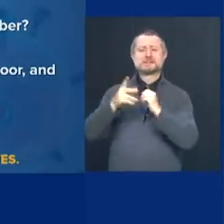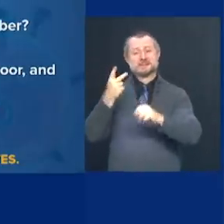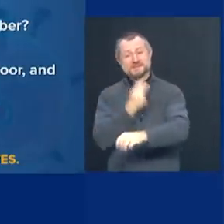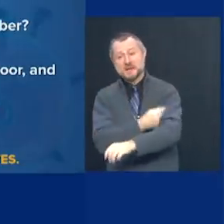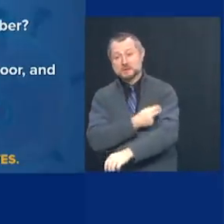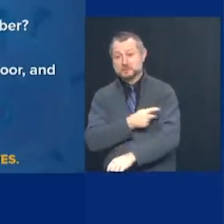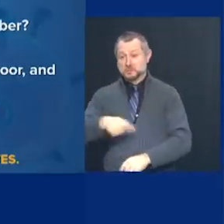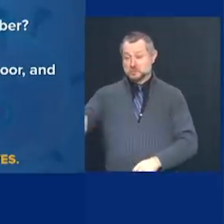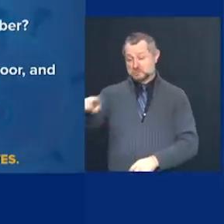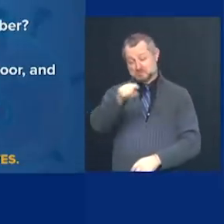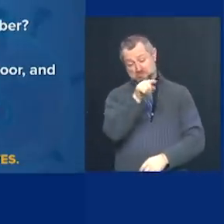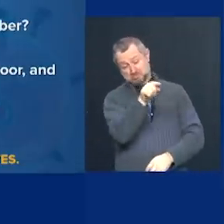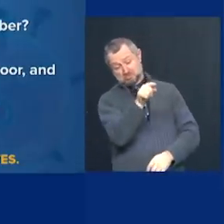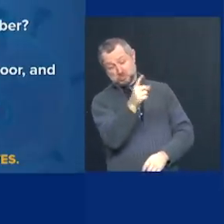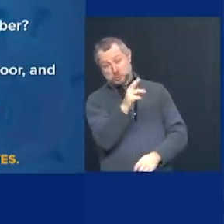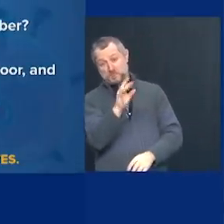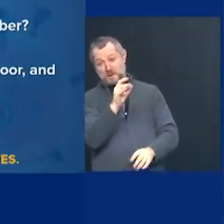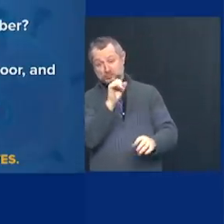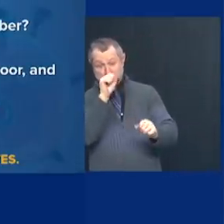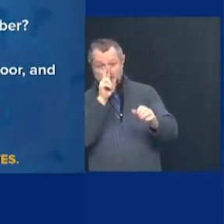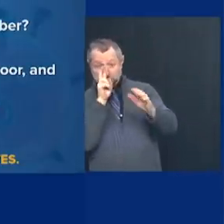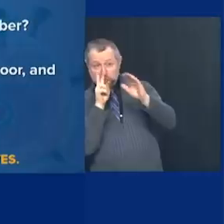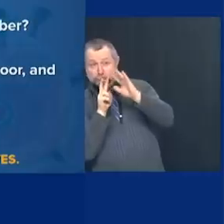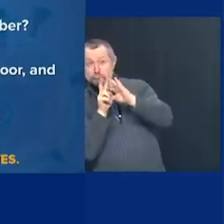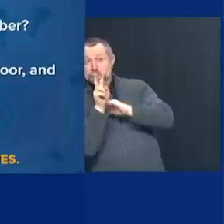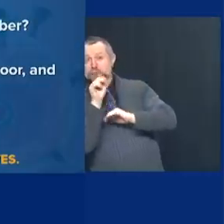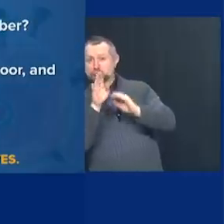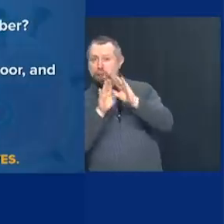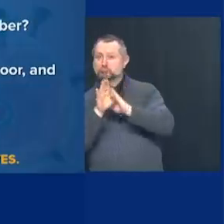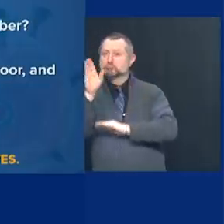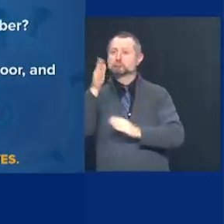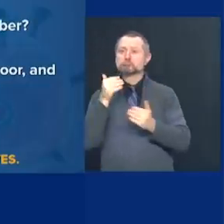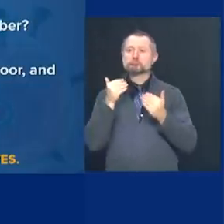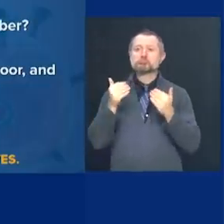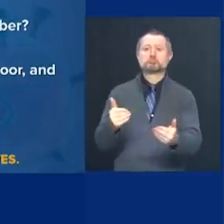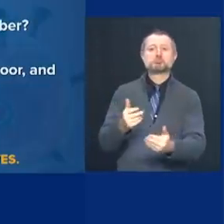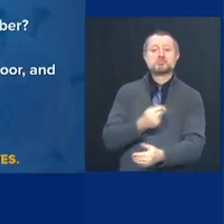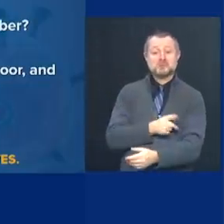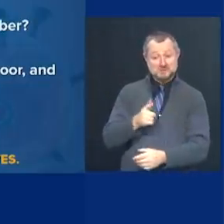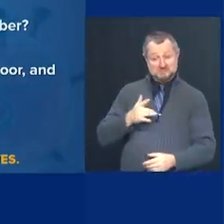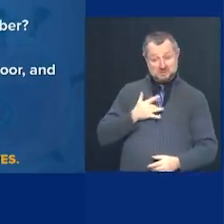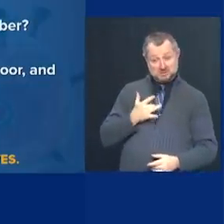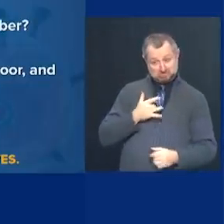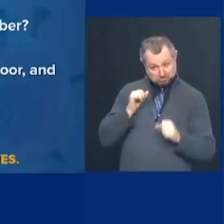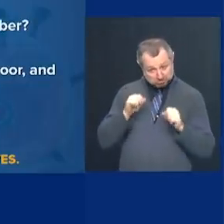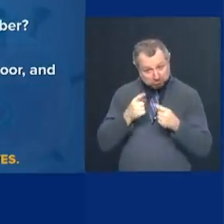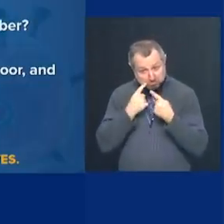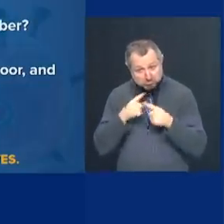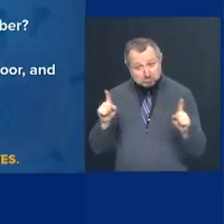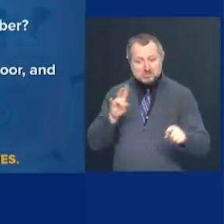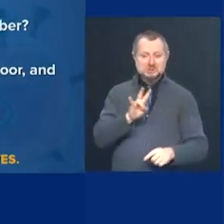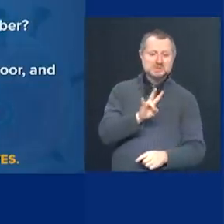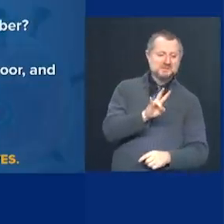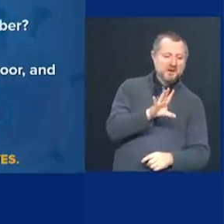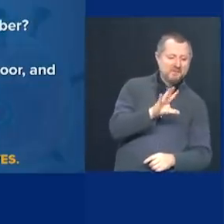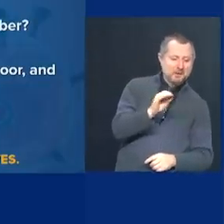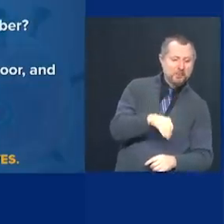ball say? When would, when is 75, 80 even